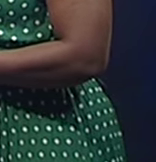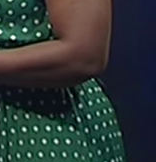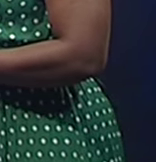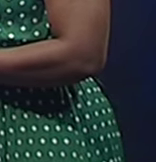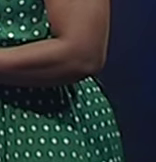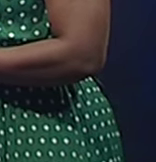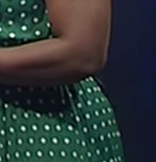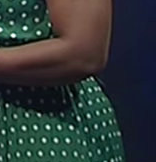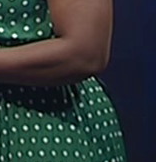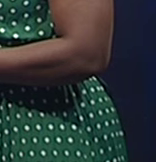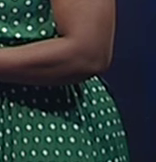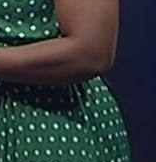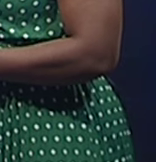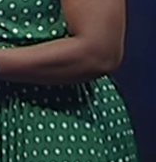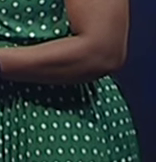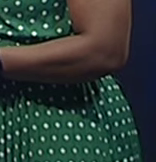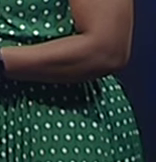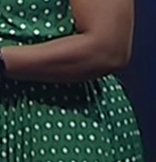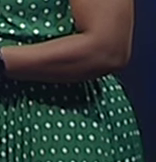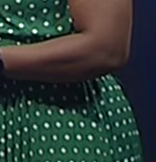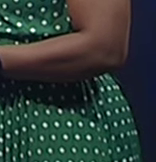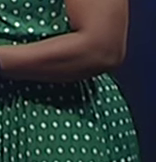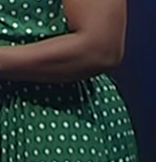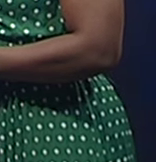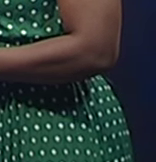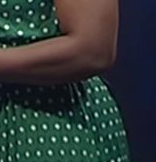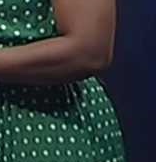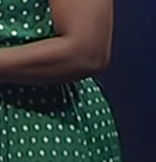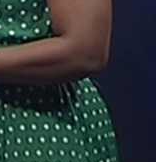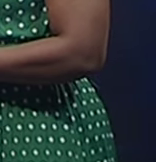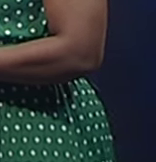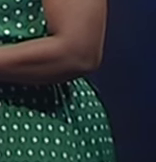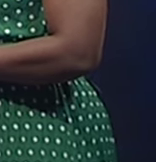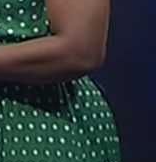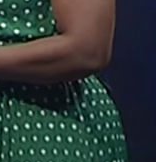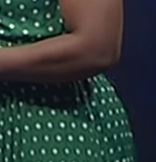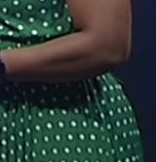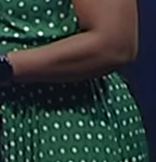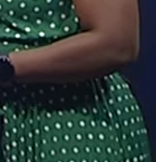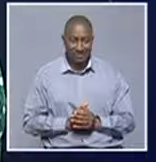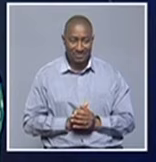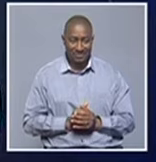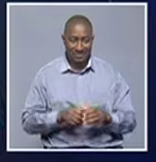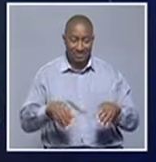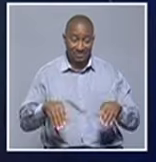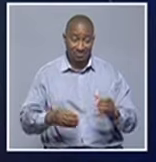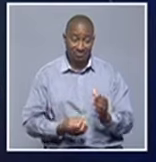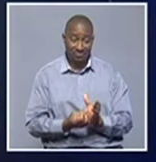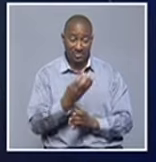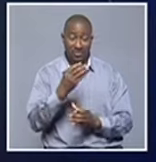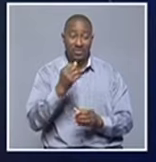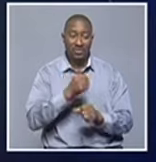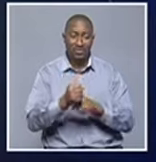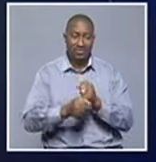fun run which is volume two kindly just tell us more about the whole event um so well the fun run was initiated last year mainly